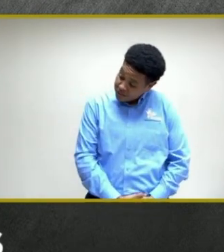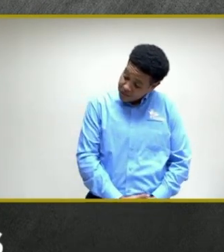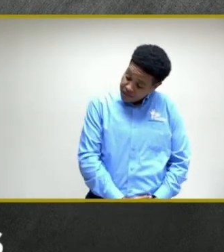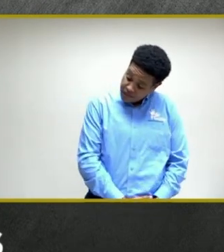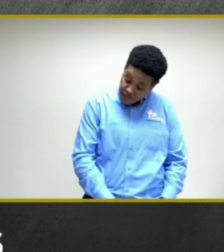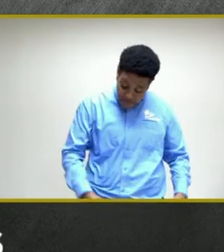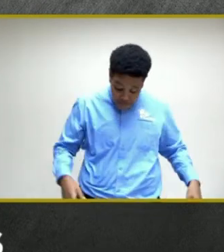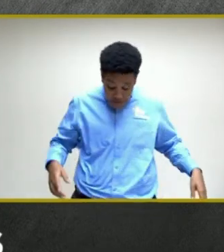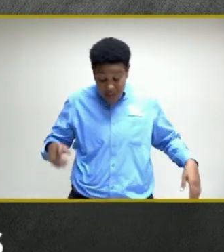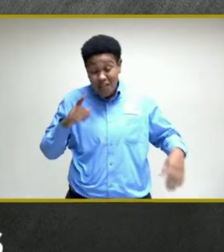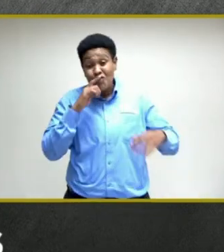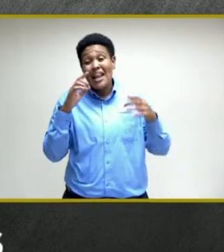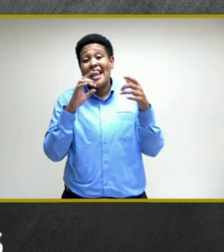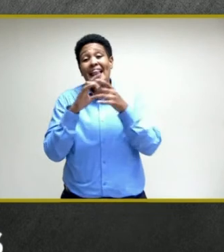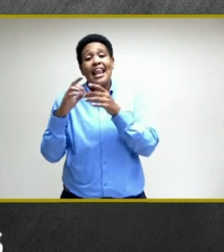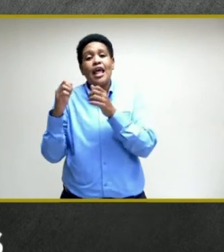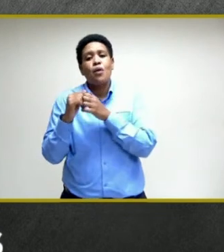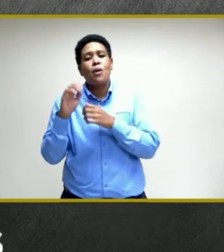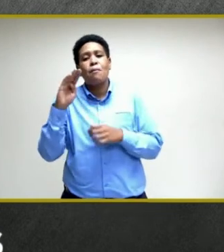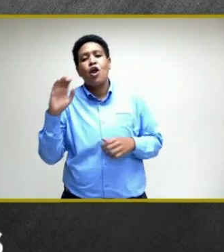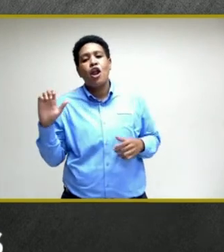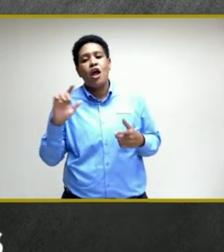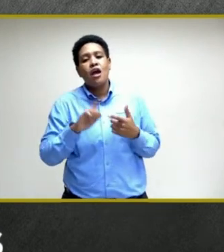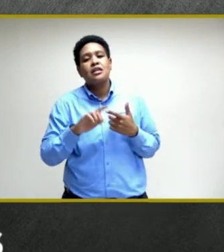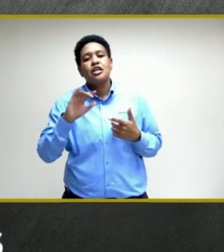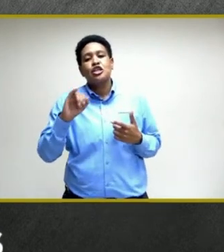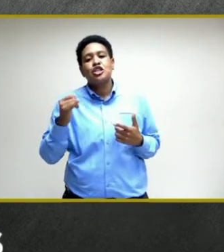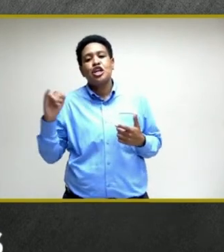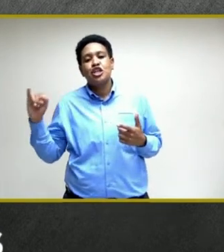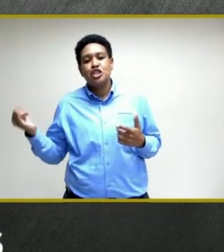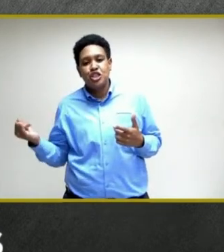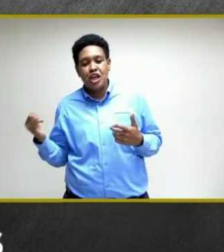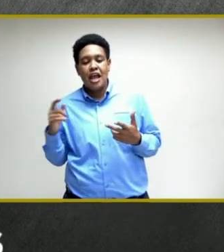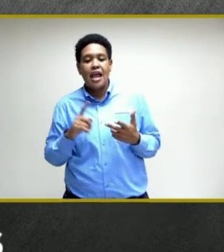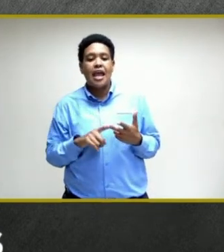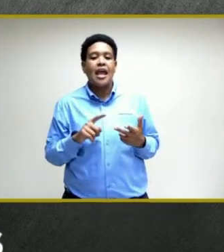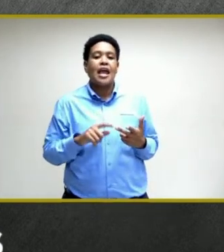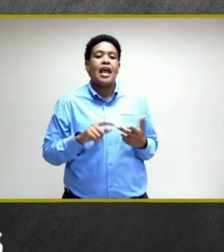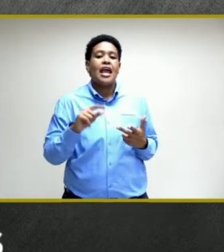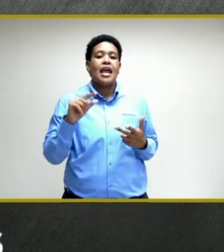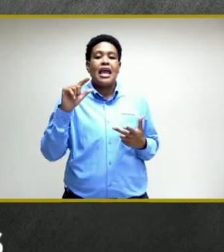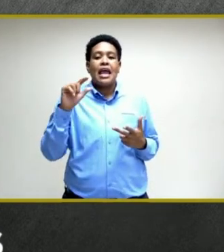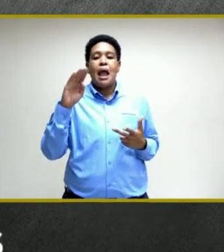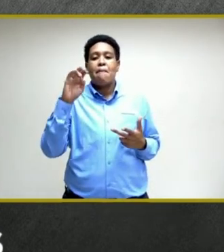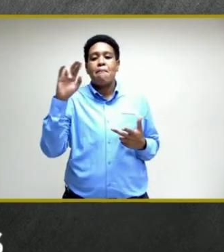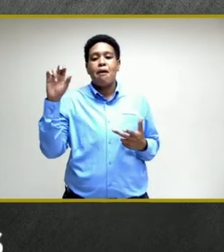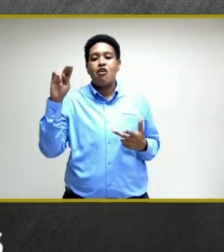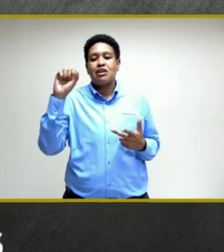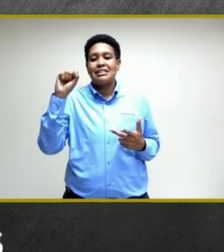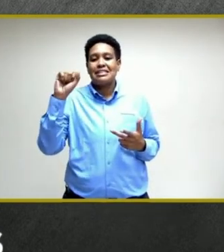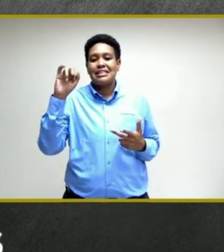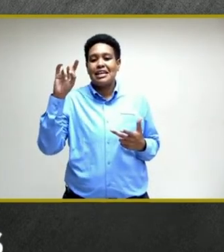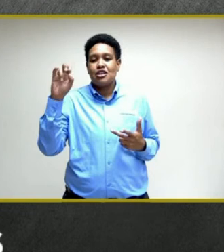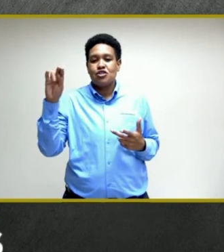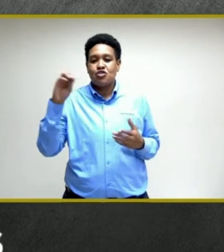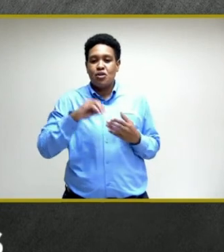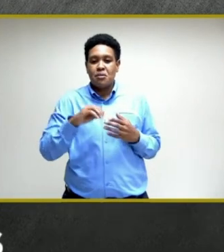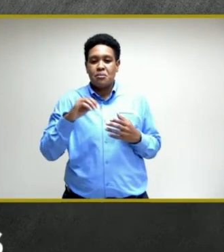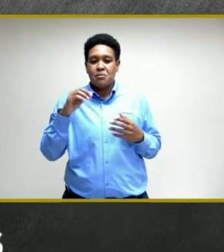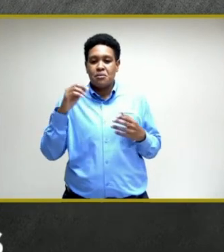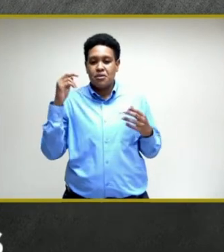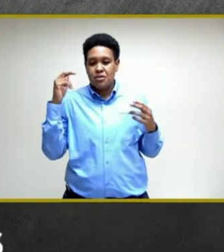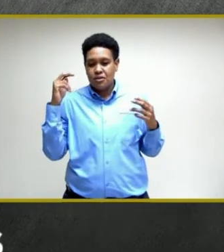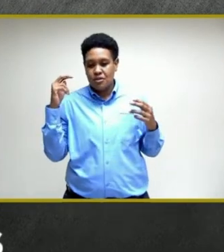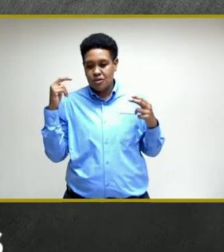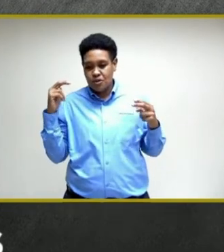platelets with the AstraZeneca and the J&G. Gain-Baron syndrome was in the news recently, I think possibly linked to J&G.